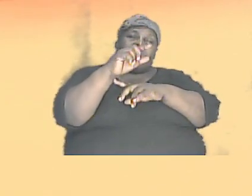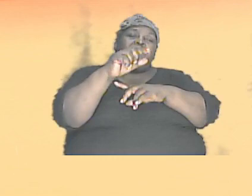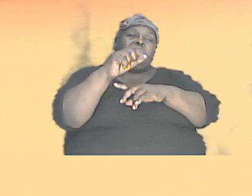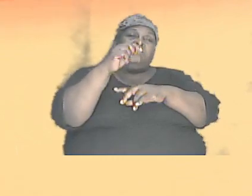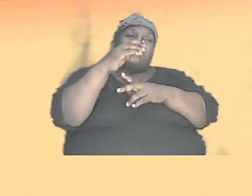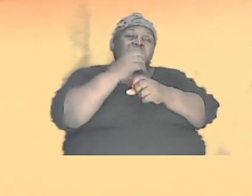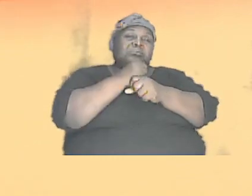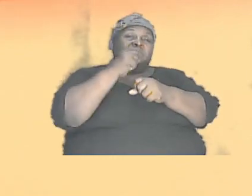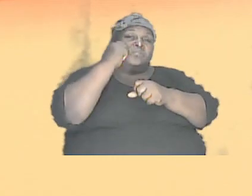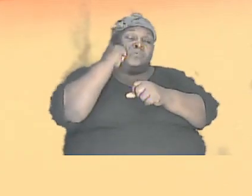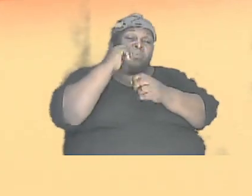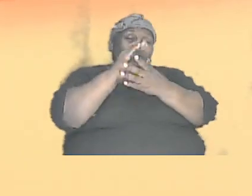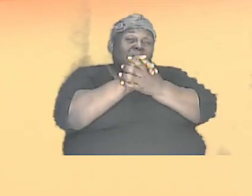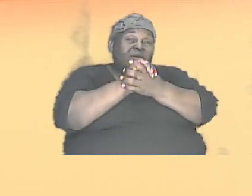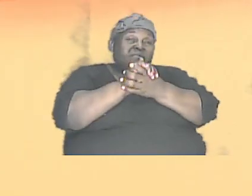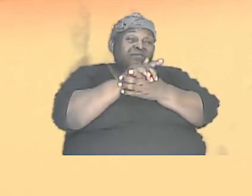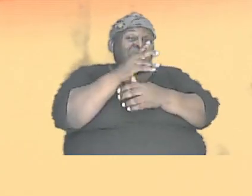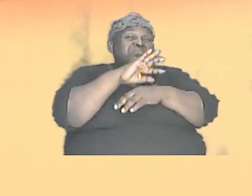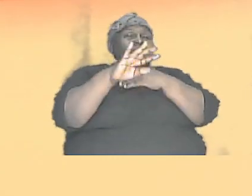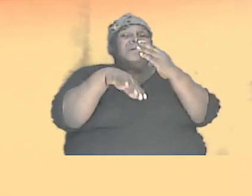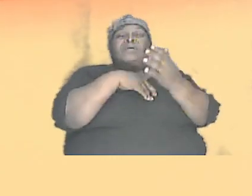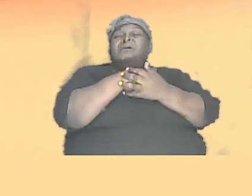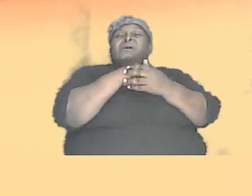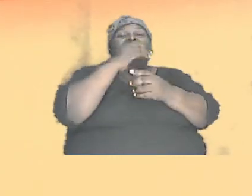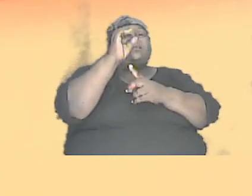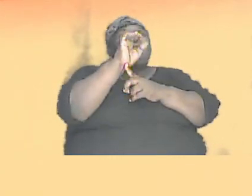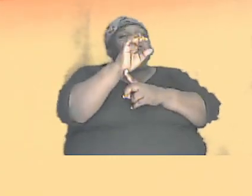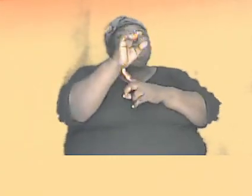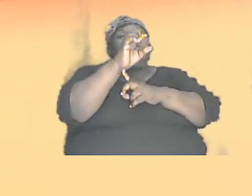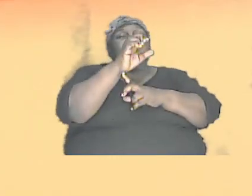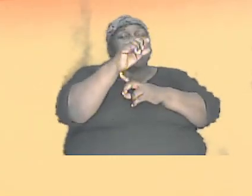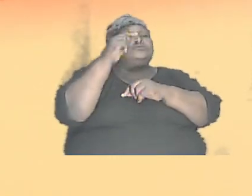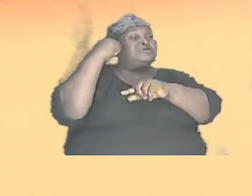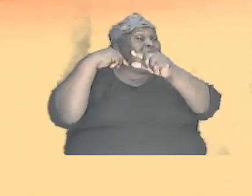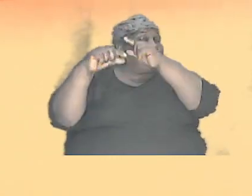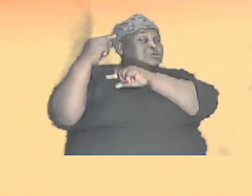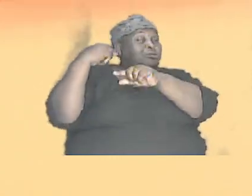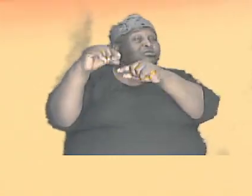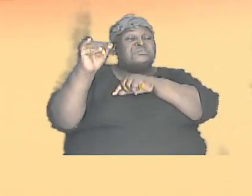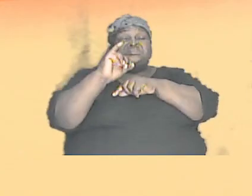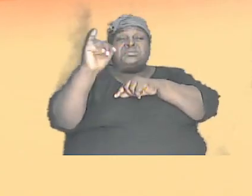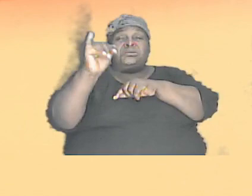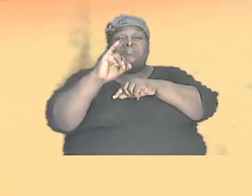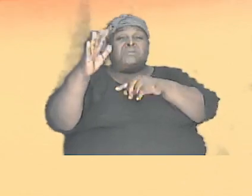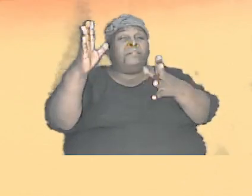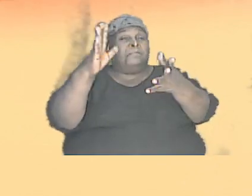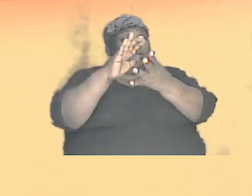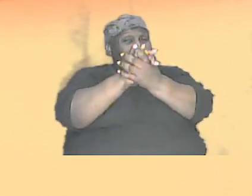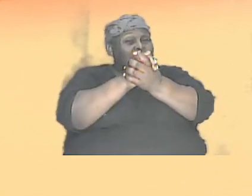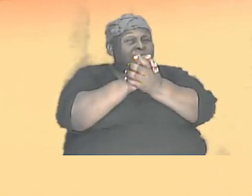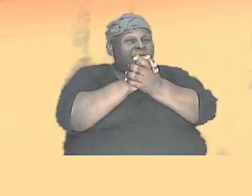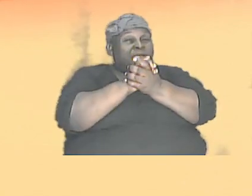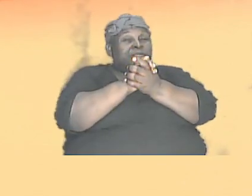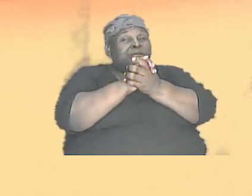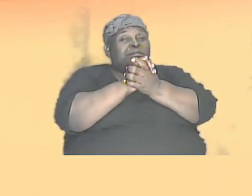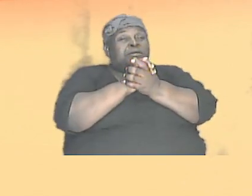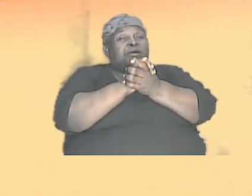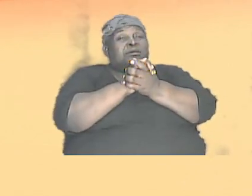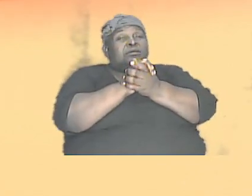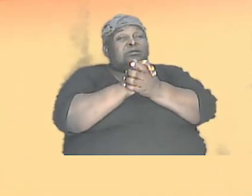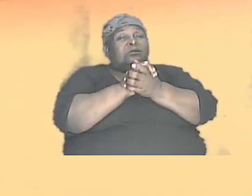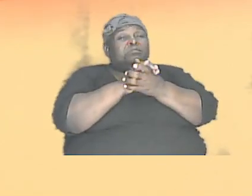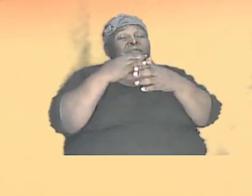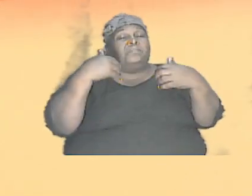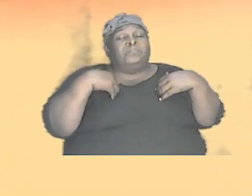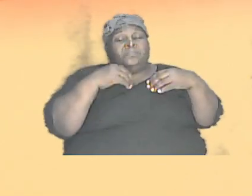who has all capital genes also and they get married and